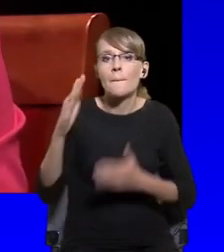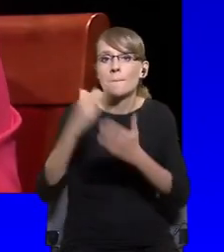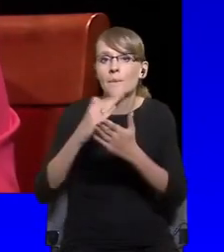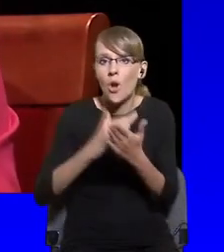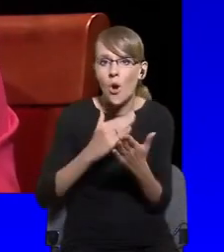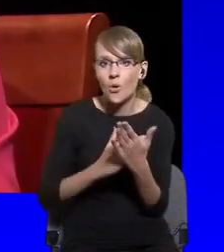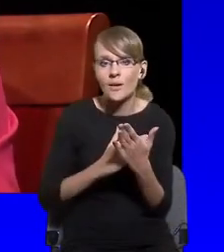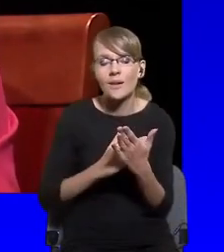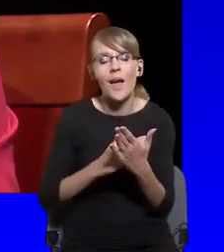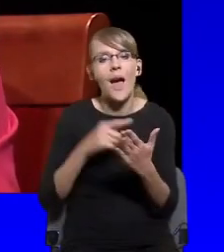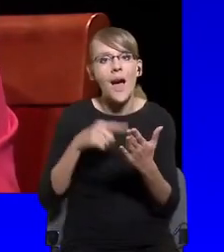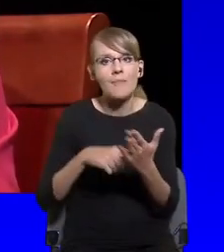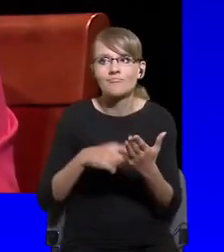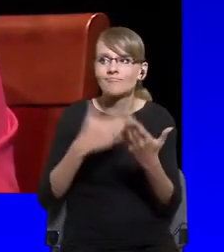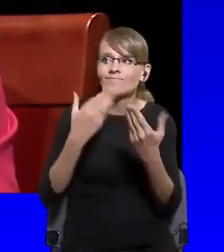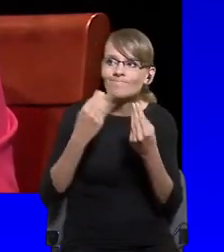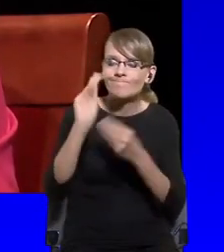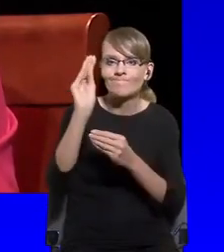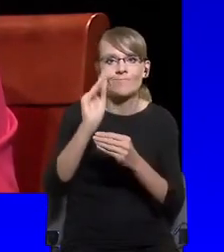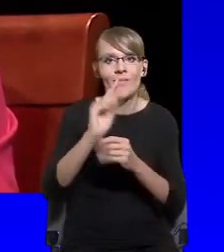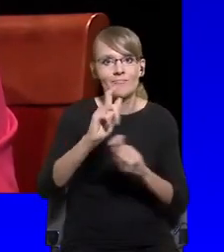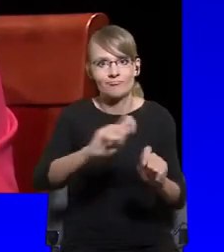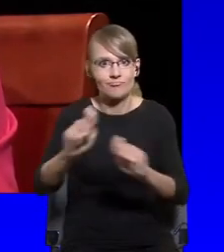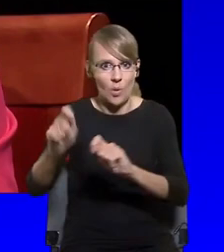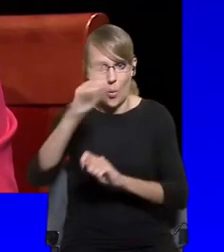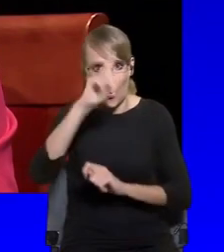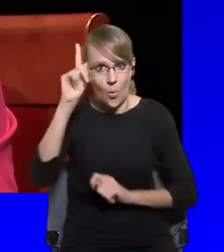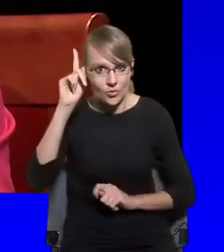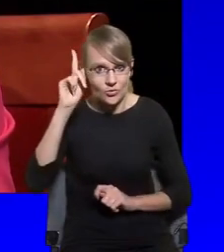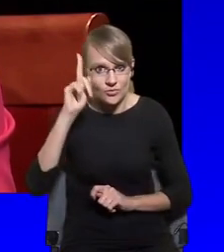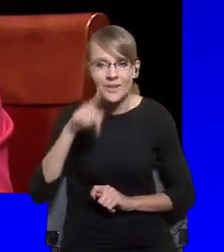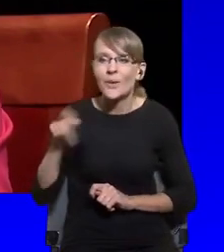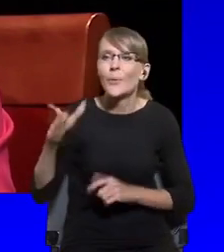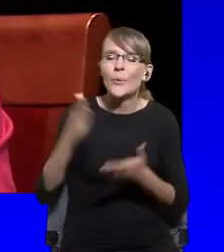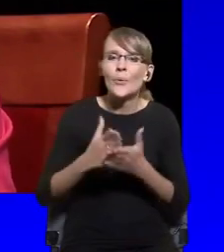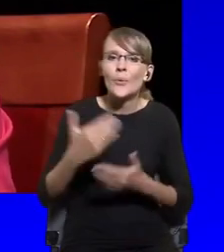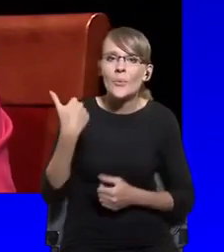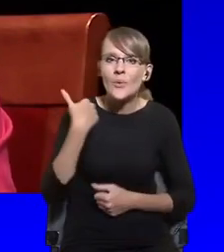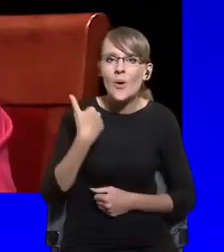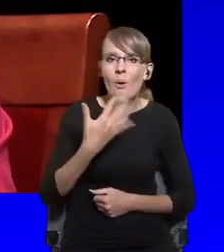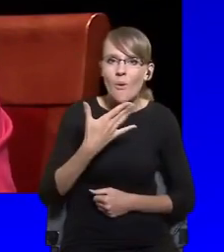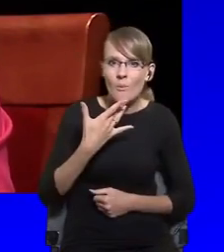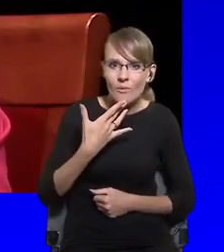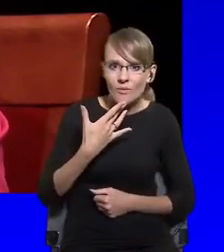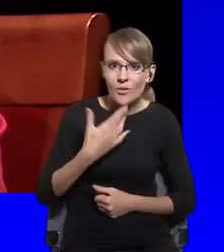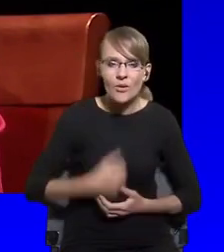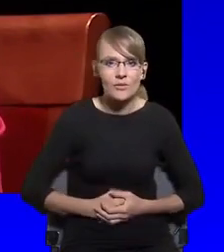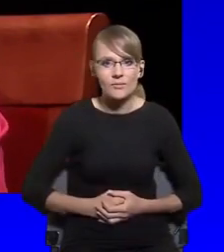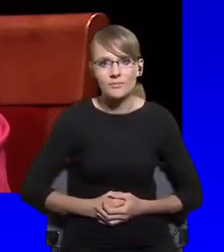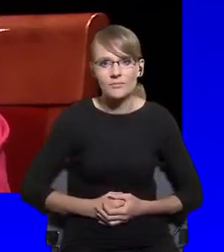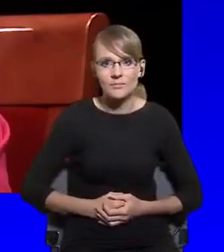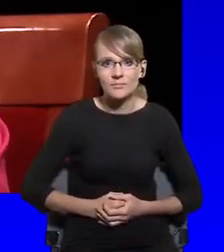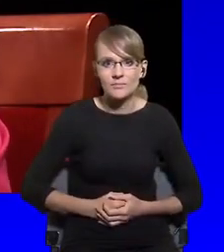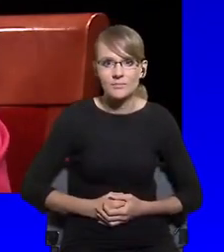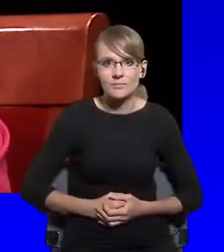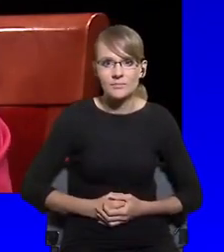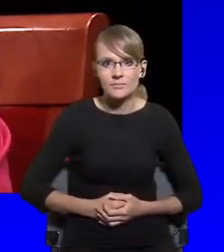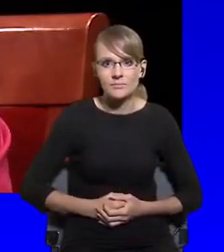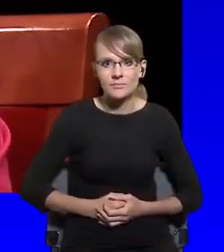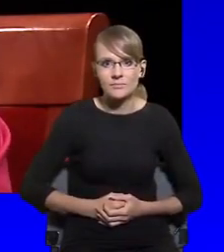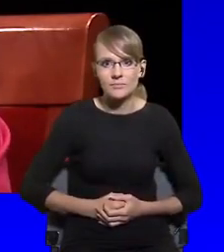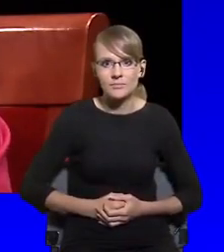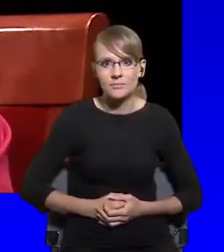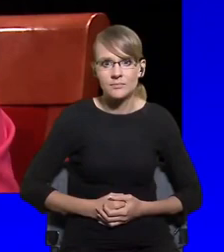as it was already mentioned in the panelists'